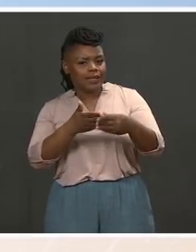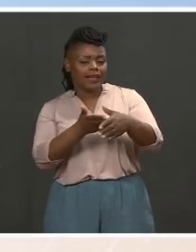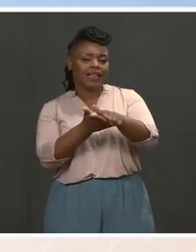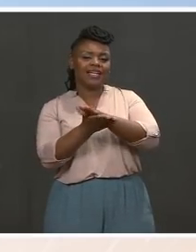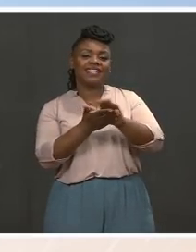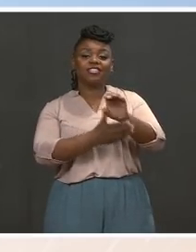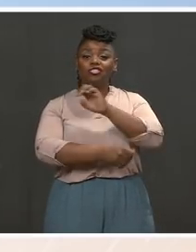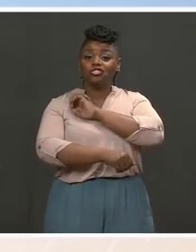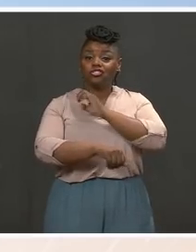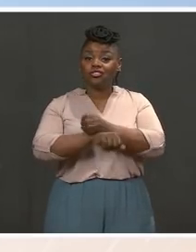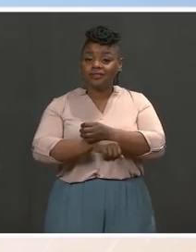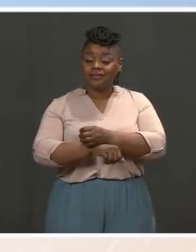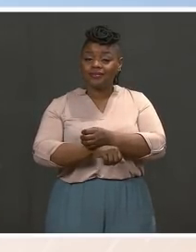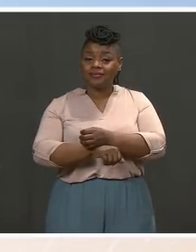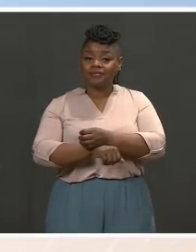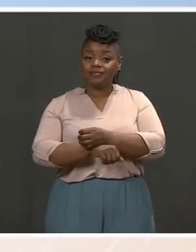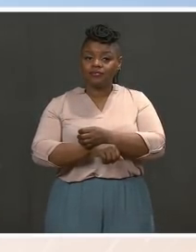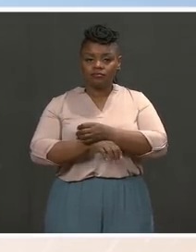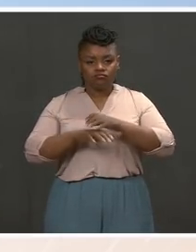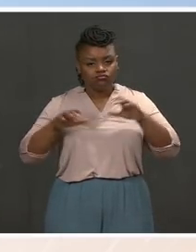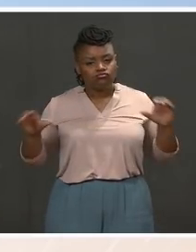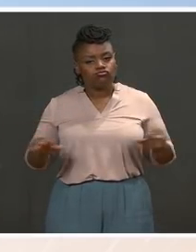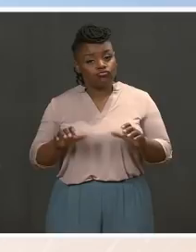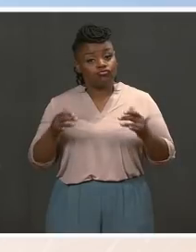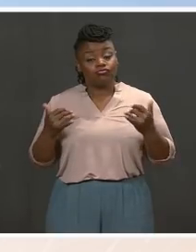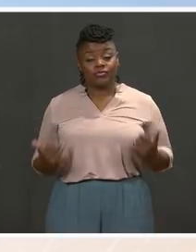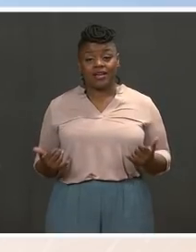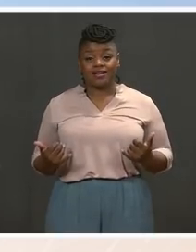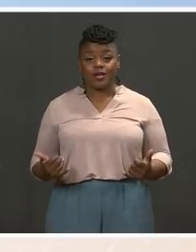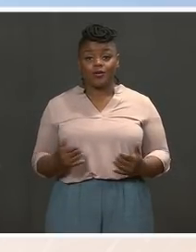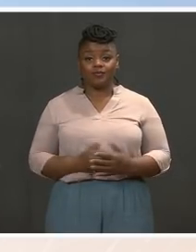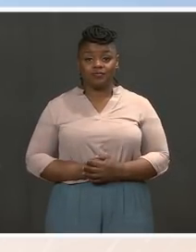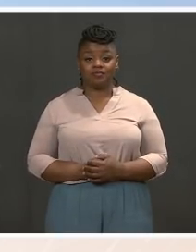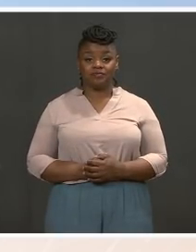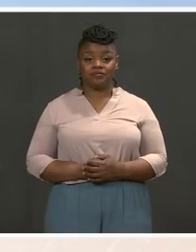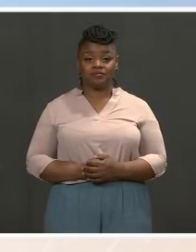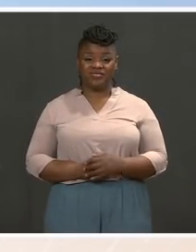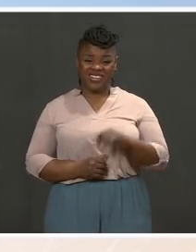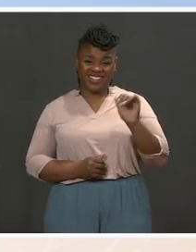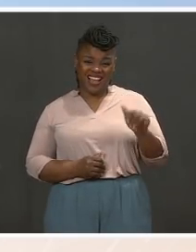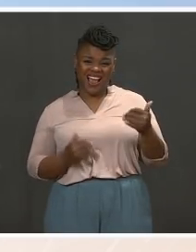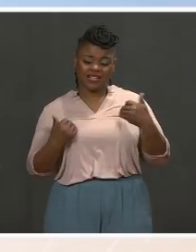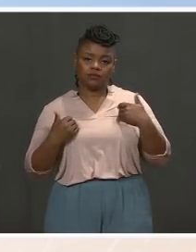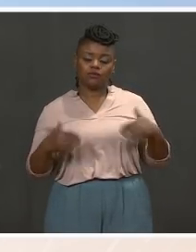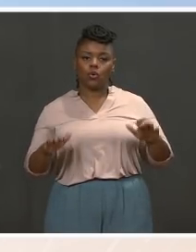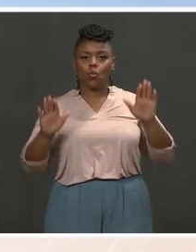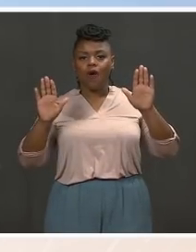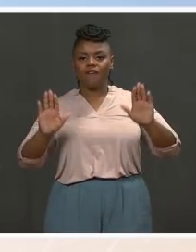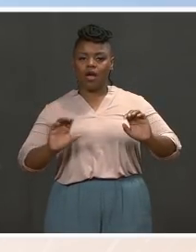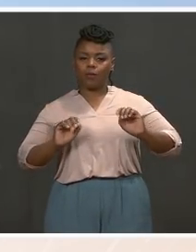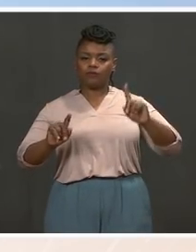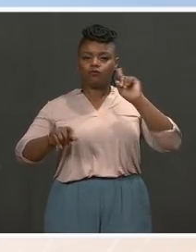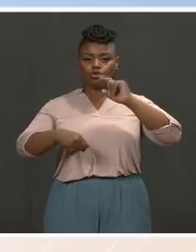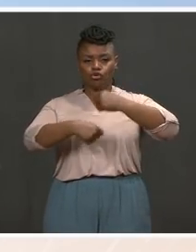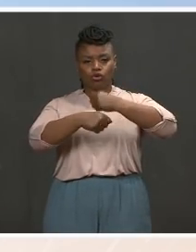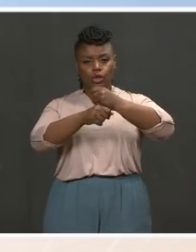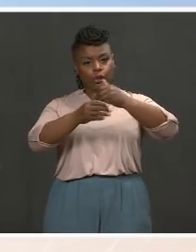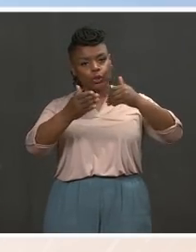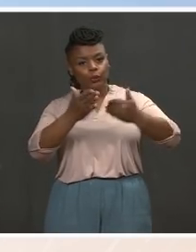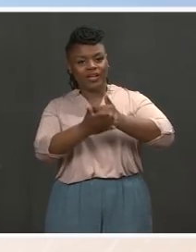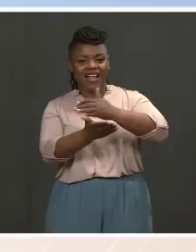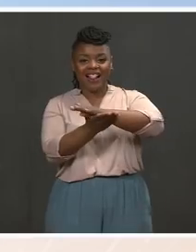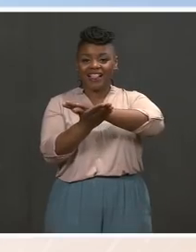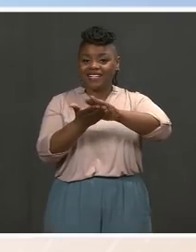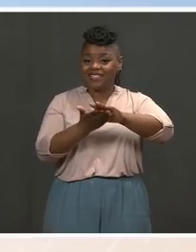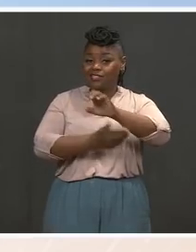where there is the greatest opportunity for job creation. He wants to create good paying union jobs. And that's